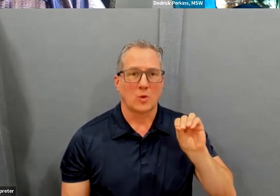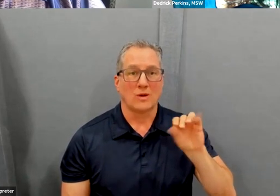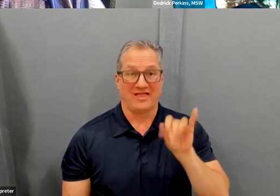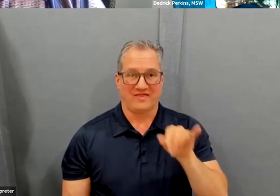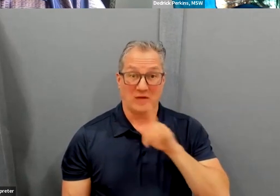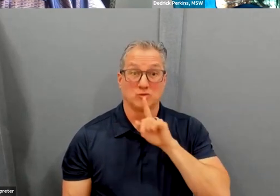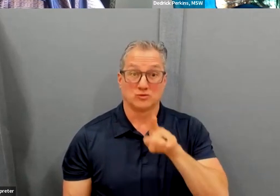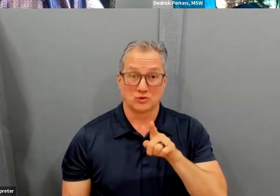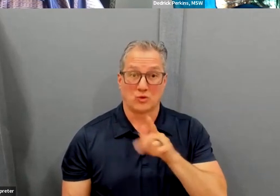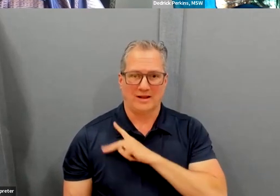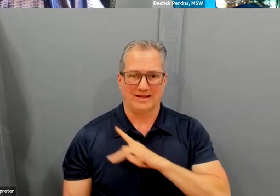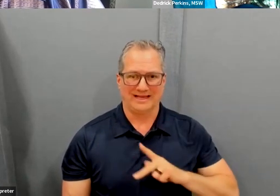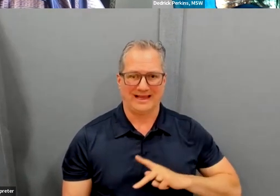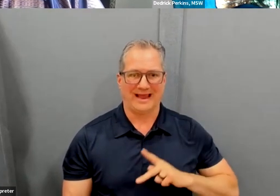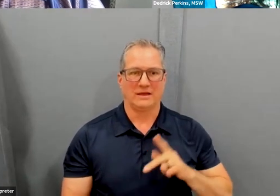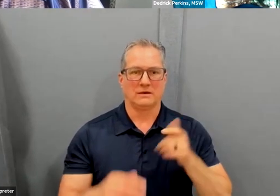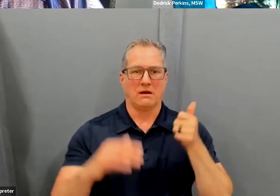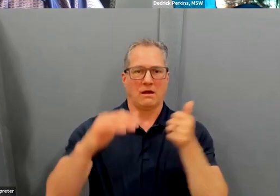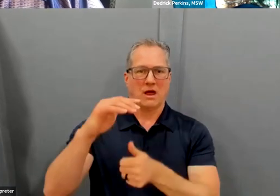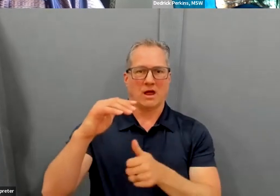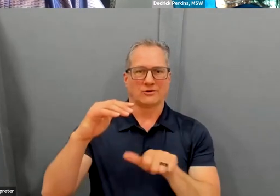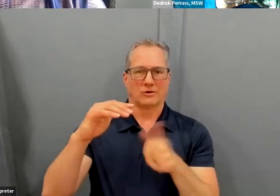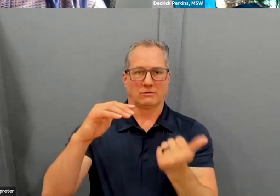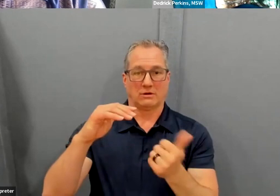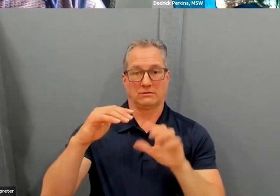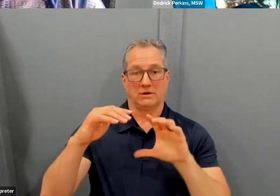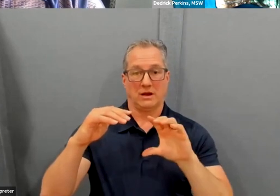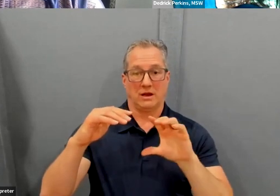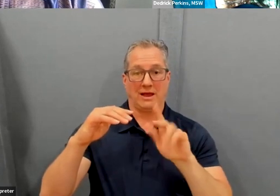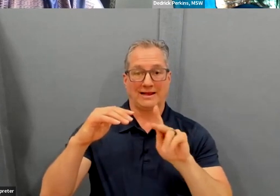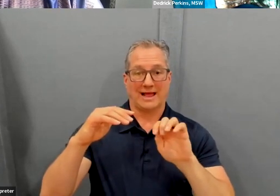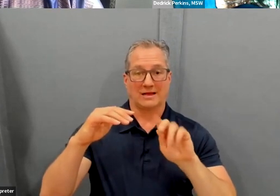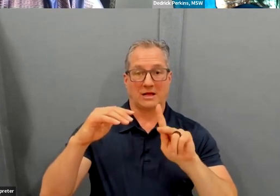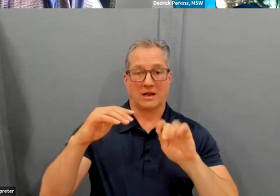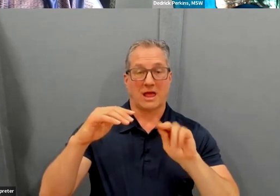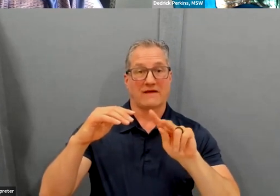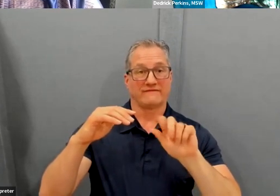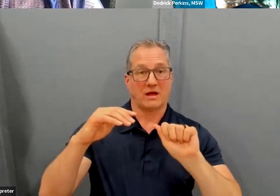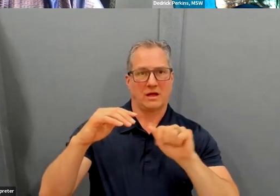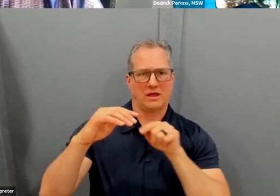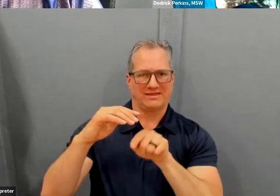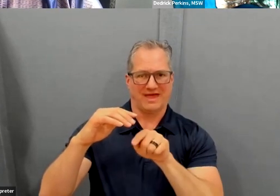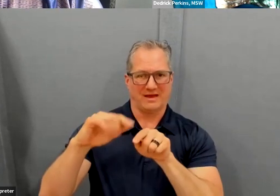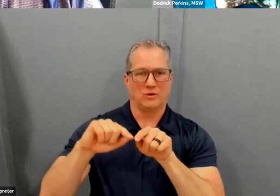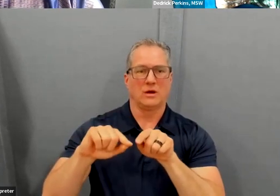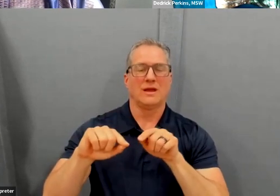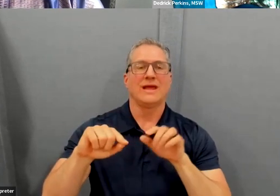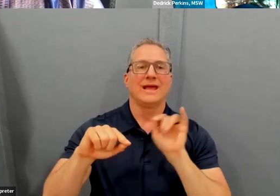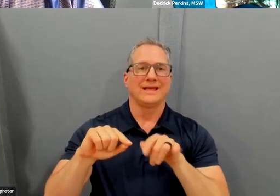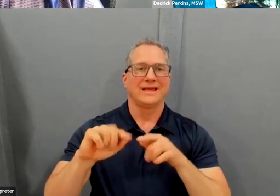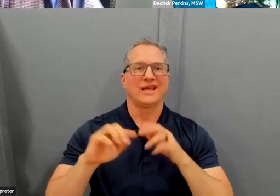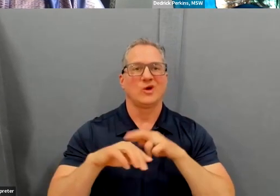under King Kalakaua and Lilitwo Kalani. And he later served as a representative in Congress.